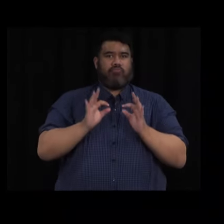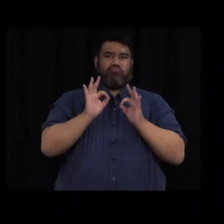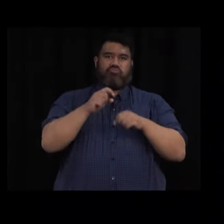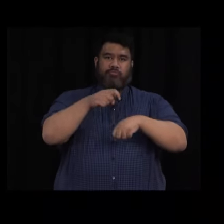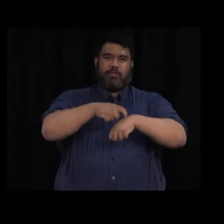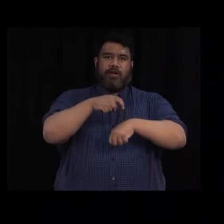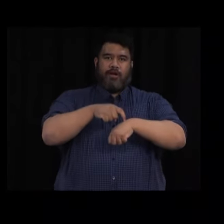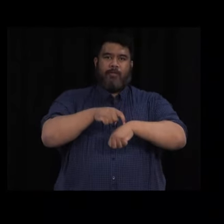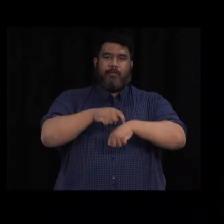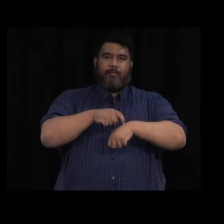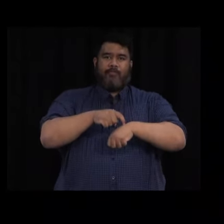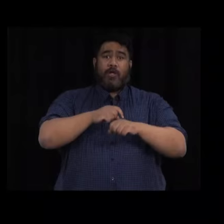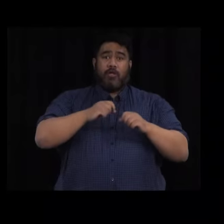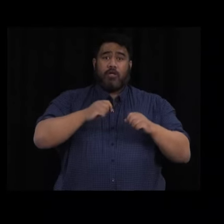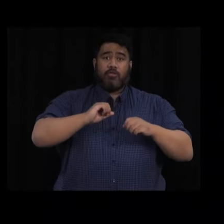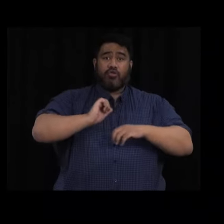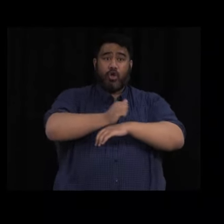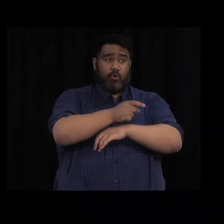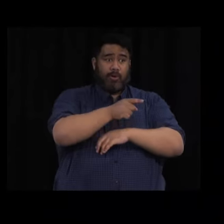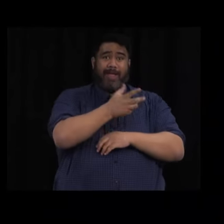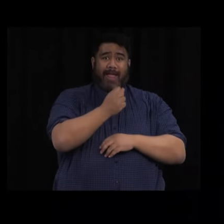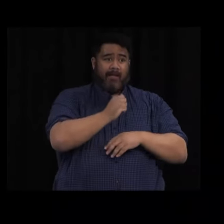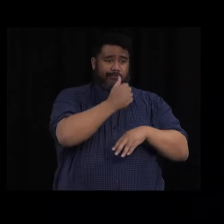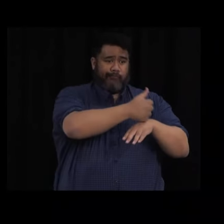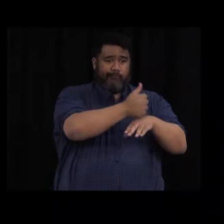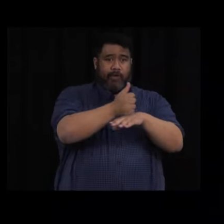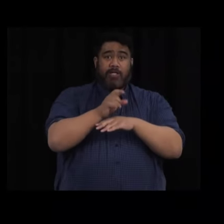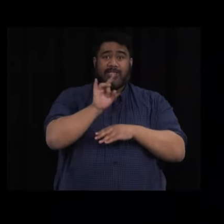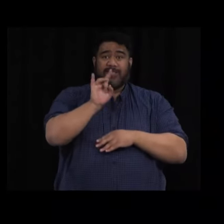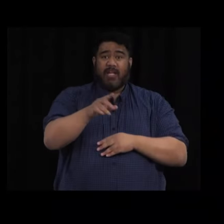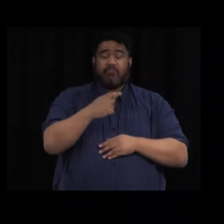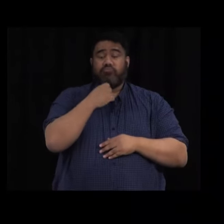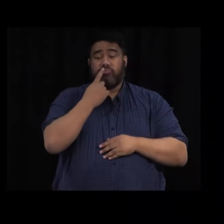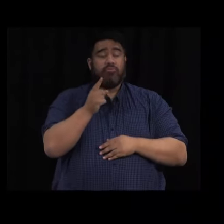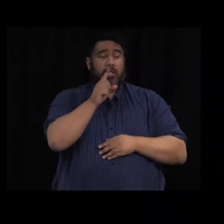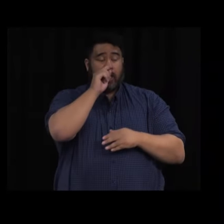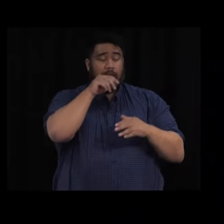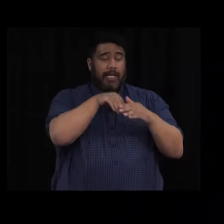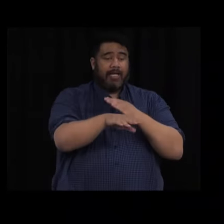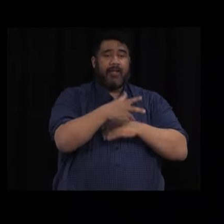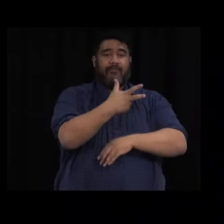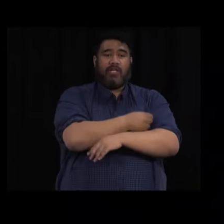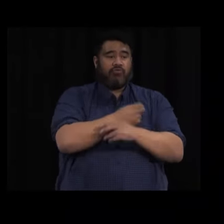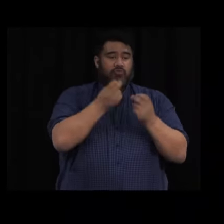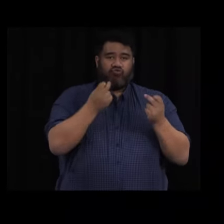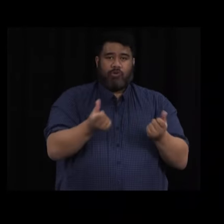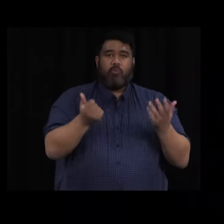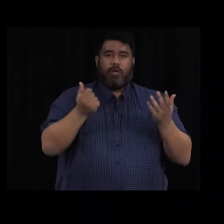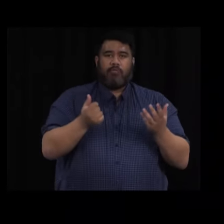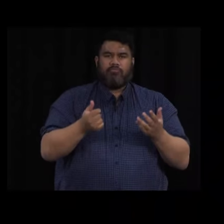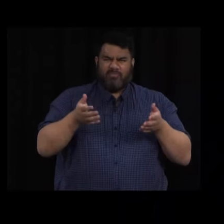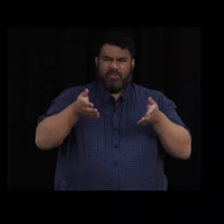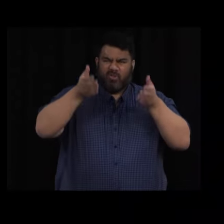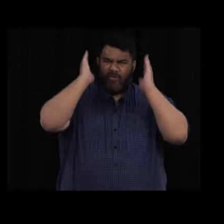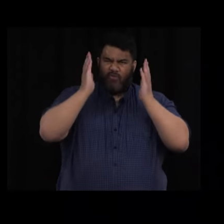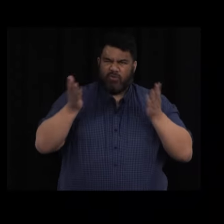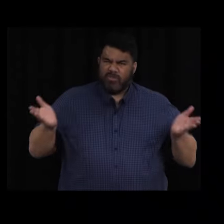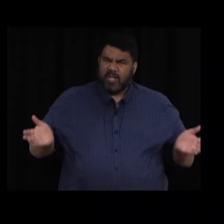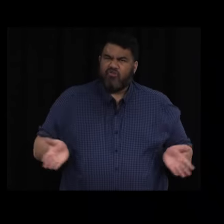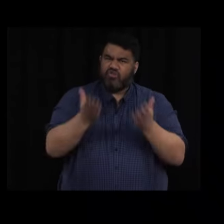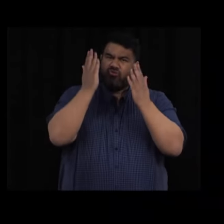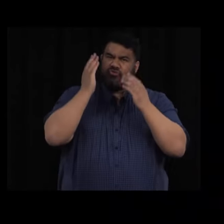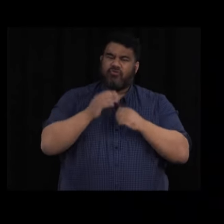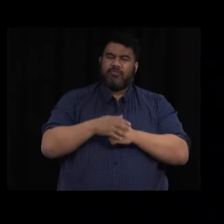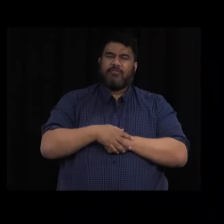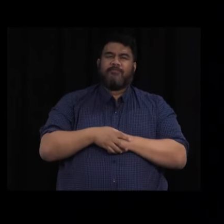In Tauranga, there are plenty of sites available today where you can just walk in and be vaccinated. Go for it. Now,